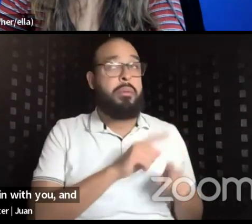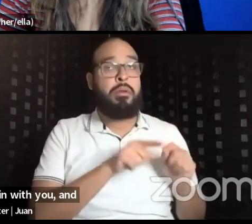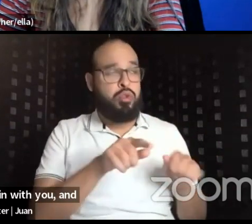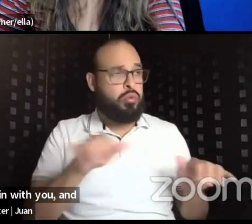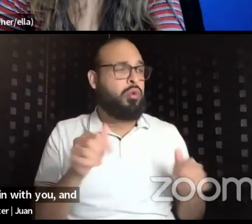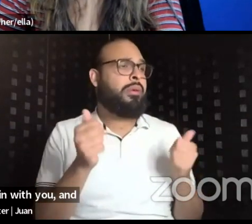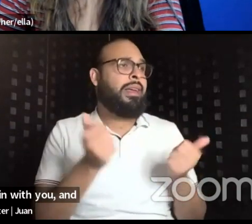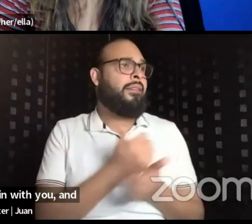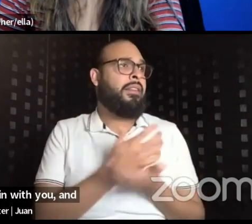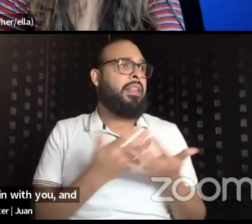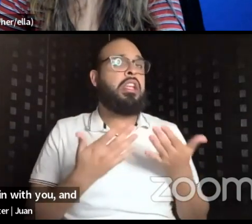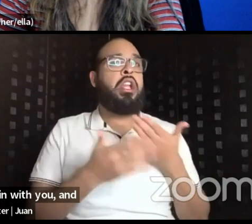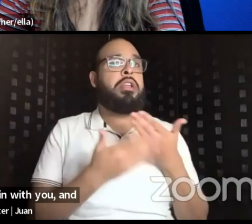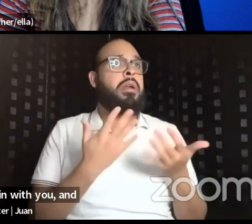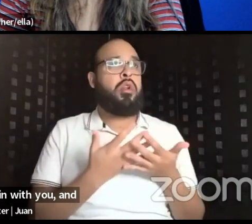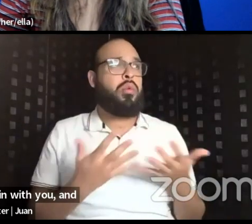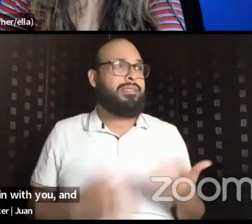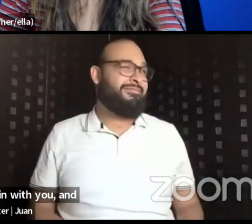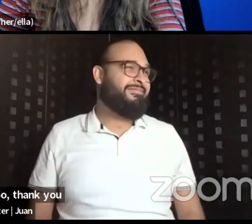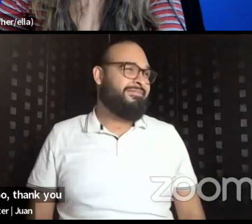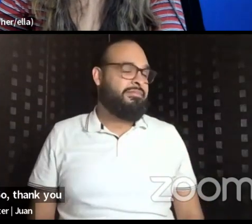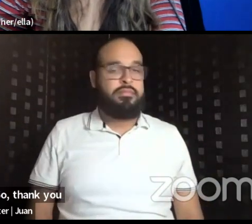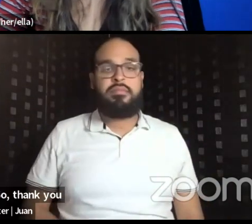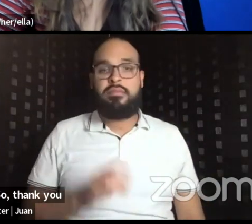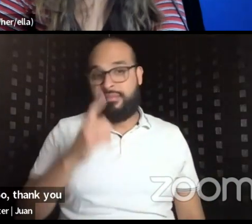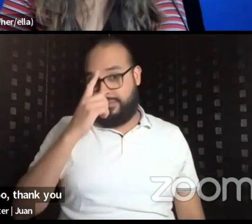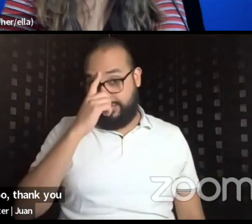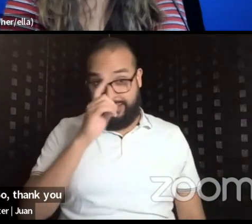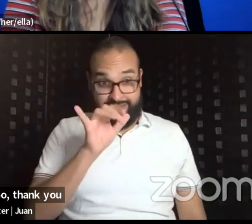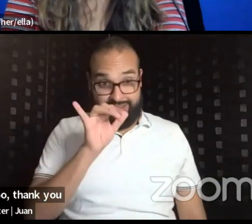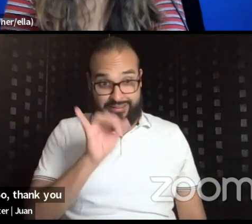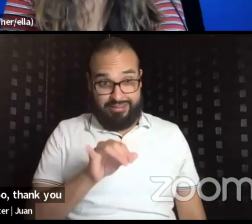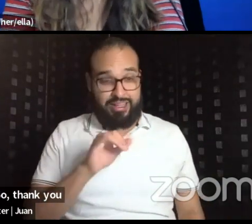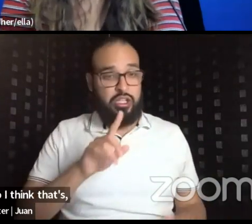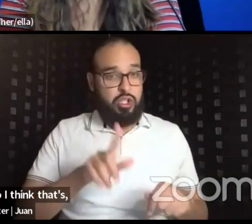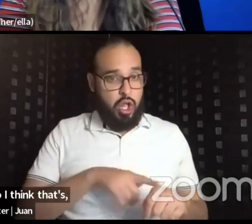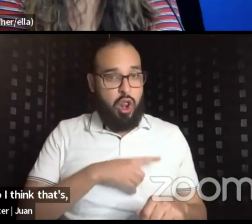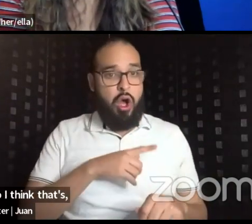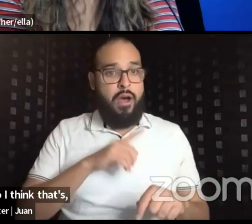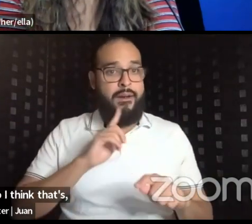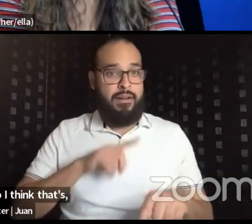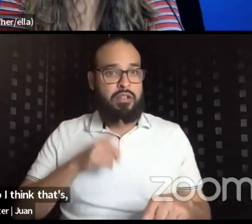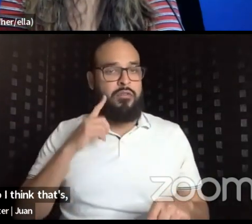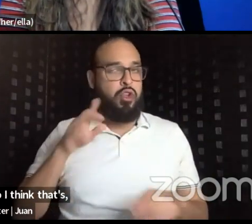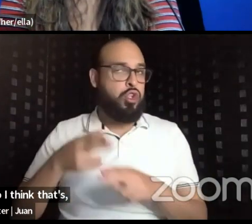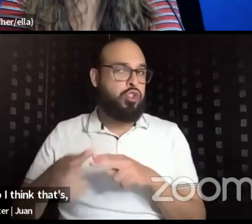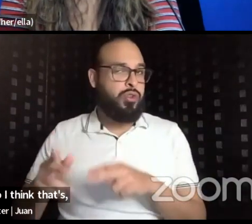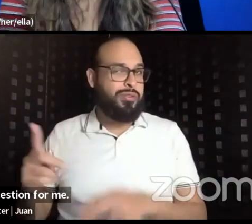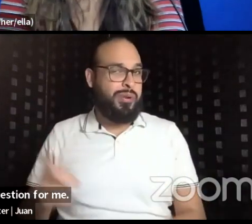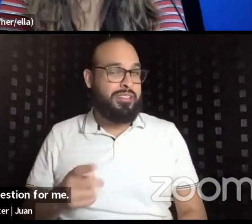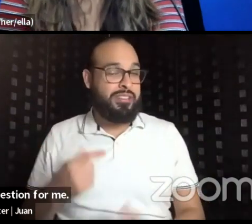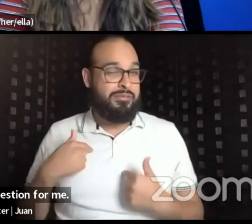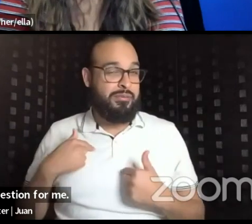costs. So I think that's, that's the long answer to the short question for me, Adriana.